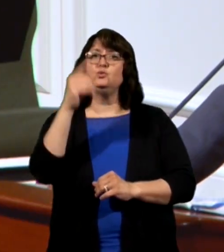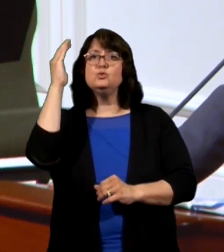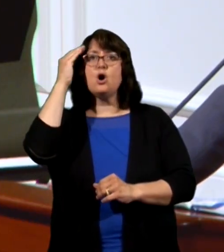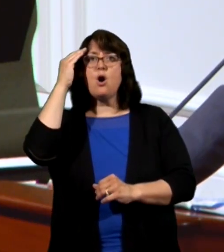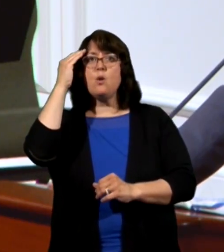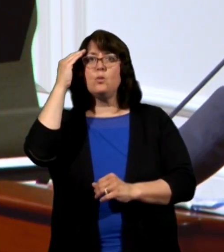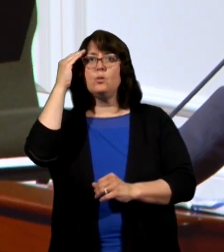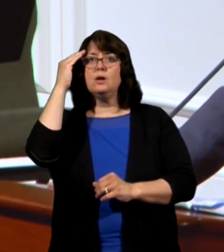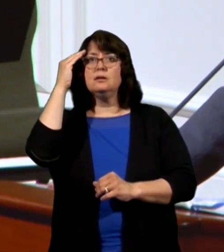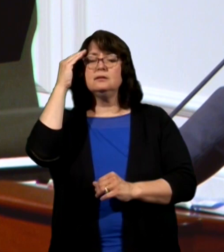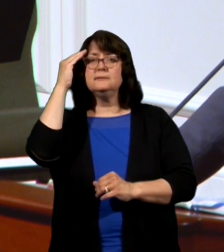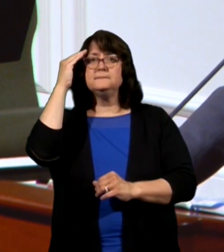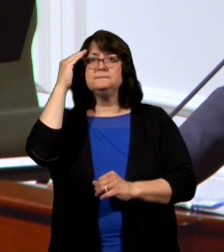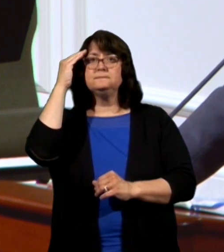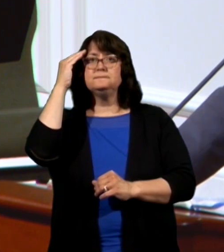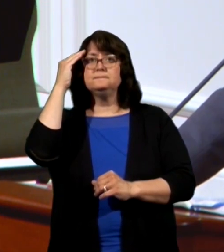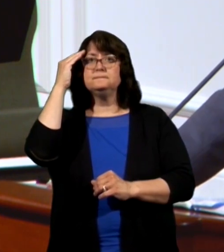know